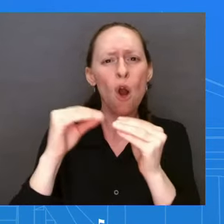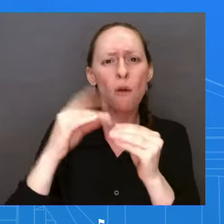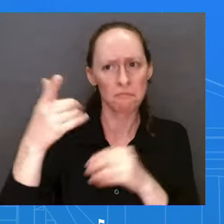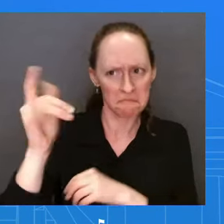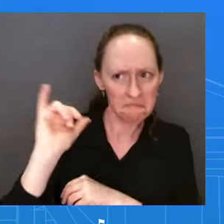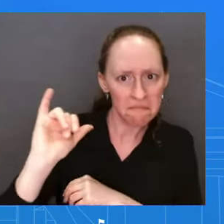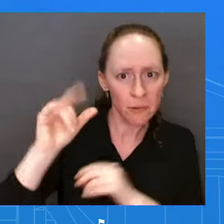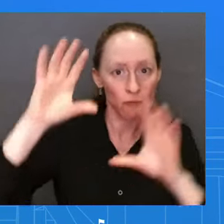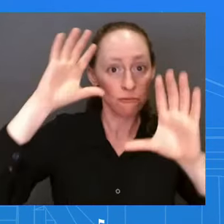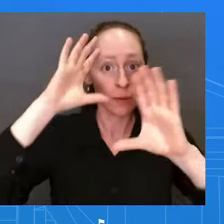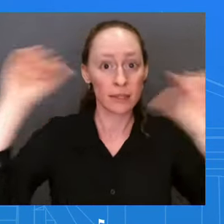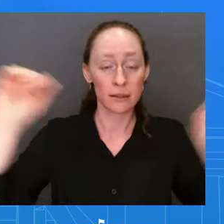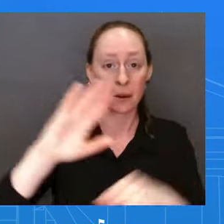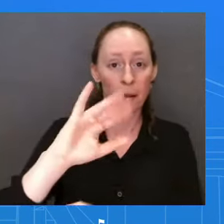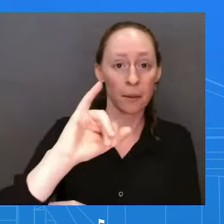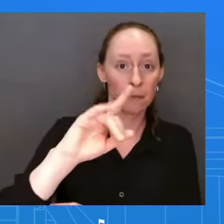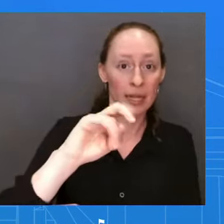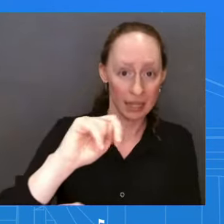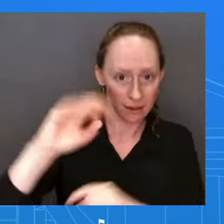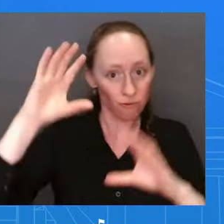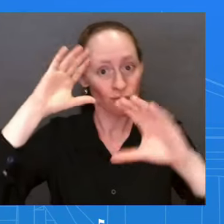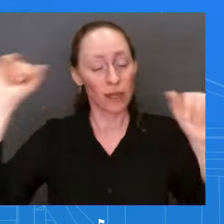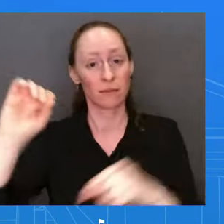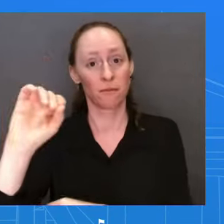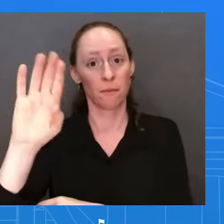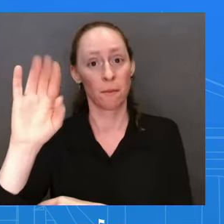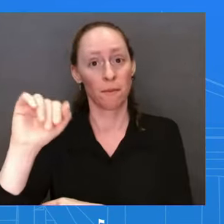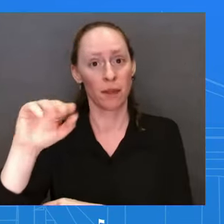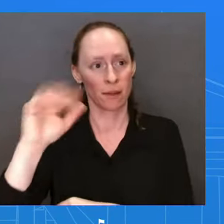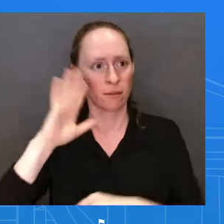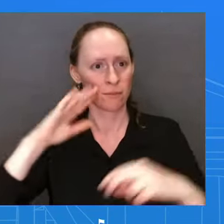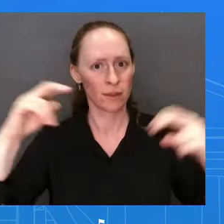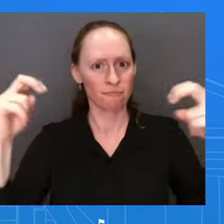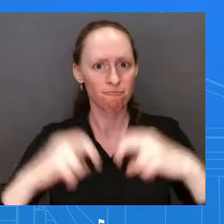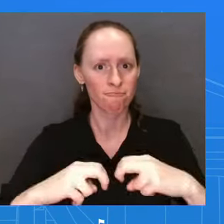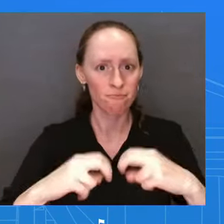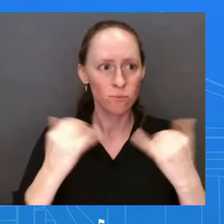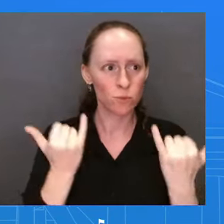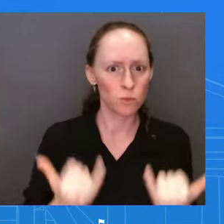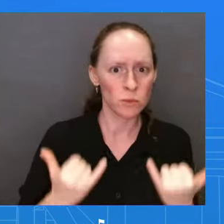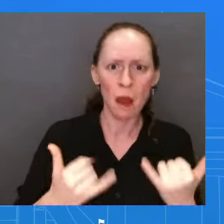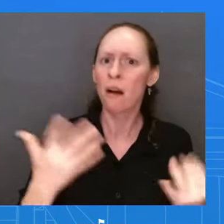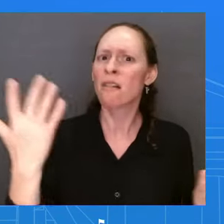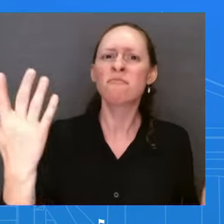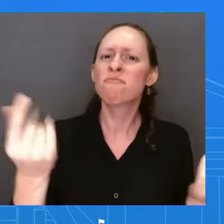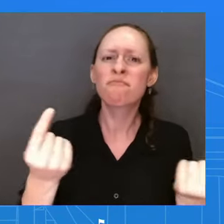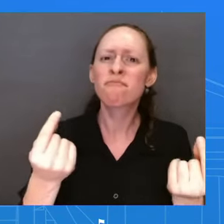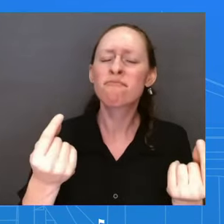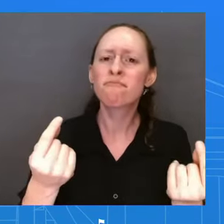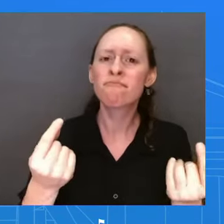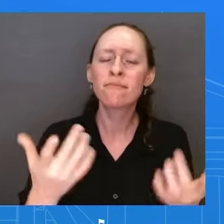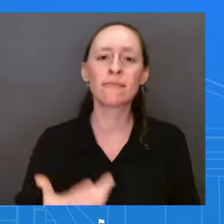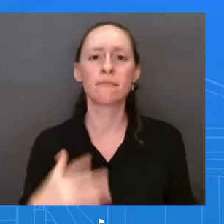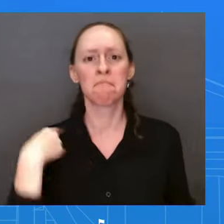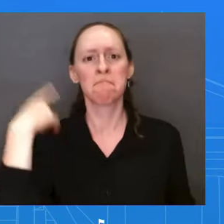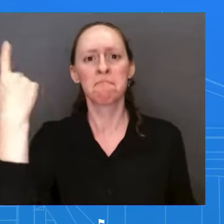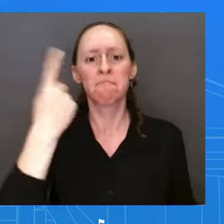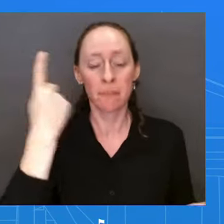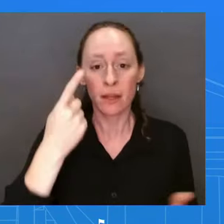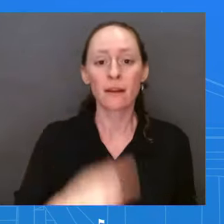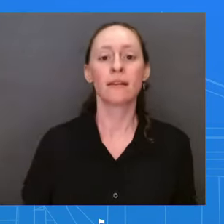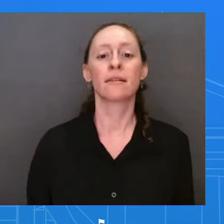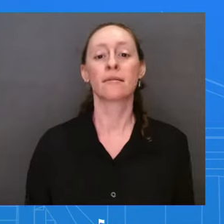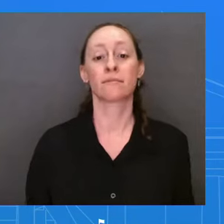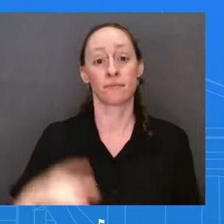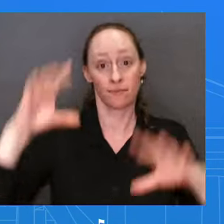agenda? I think President Obama has been doing a lot on the issue of democracy. Is that something that they're going to touch on during the lunch today?